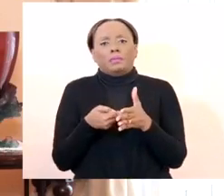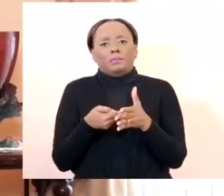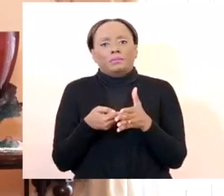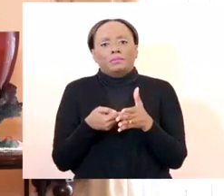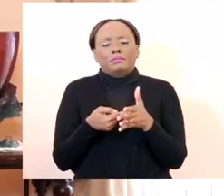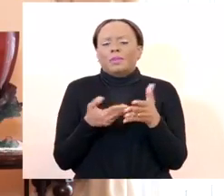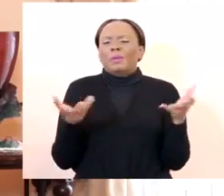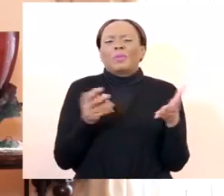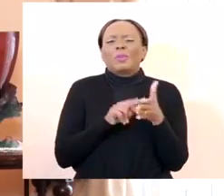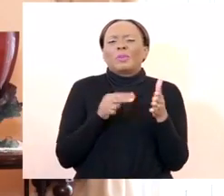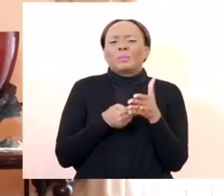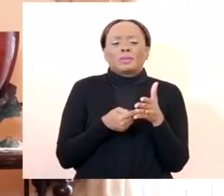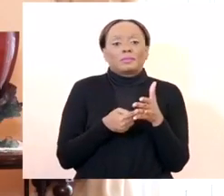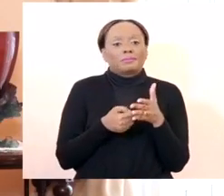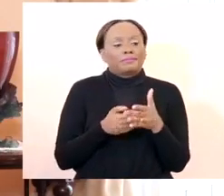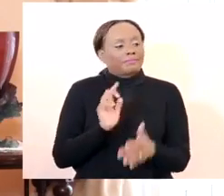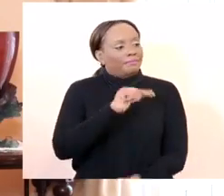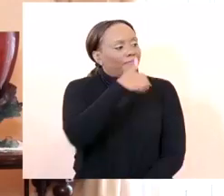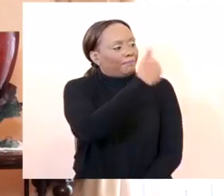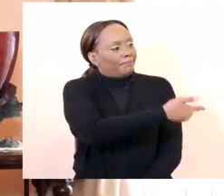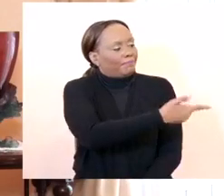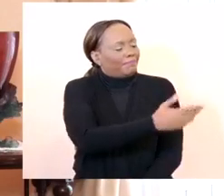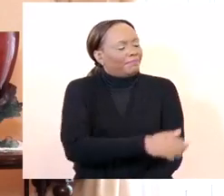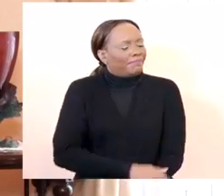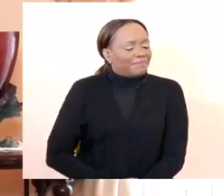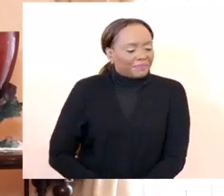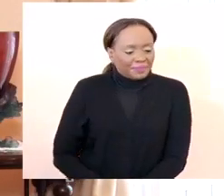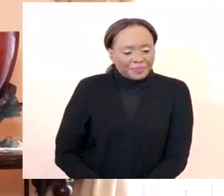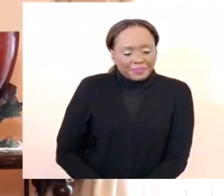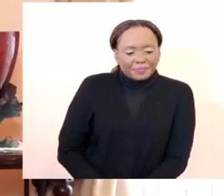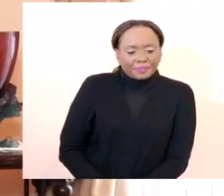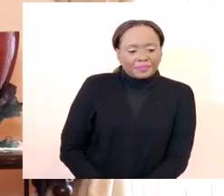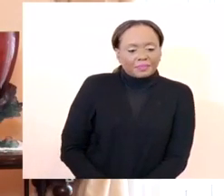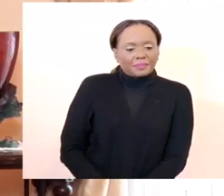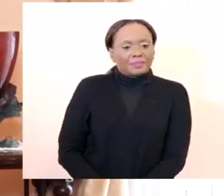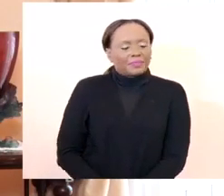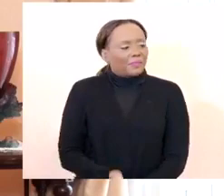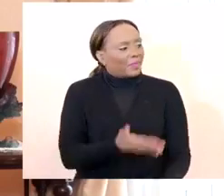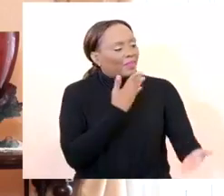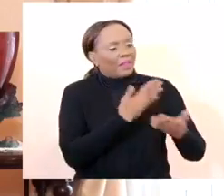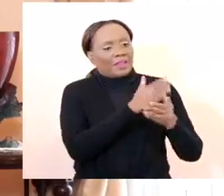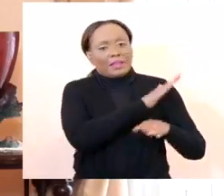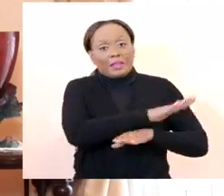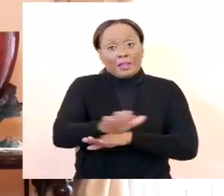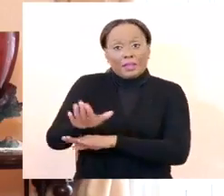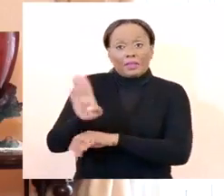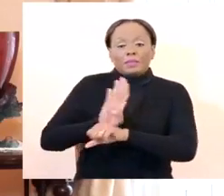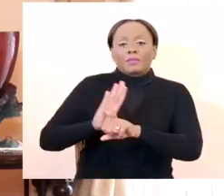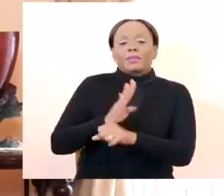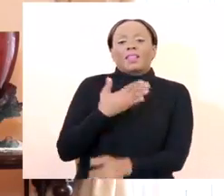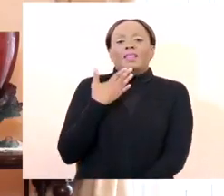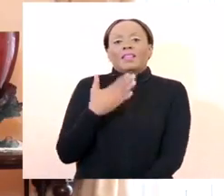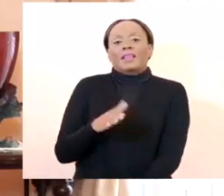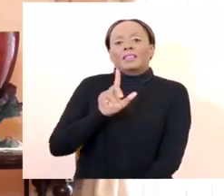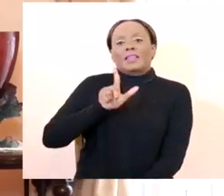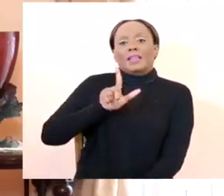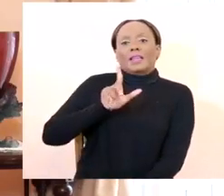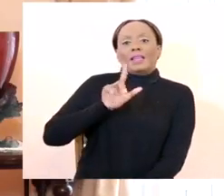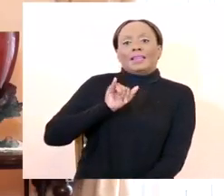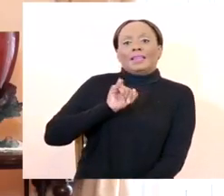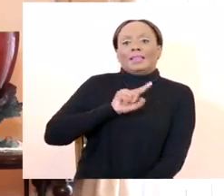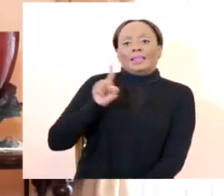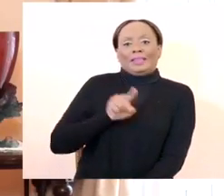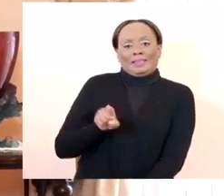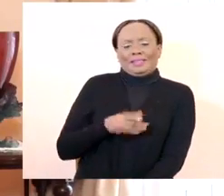For Barbados. Sir, you have the microphone. Good evening, Barbados. Thanks very much, Liz and colleagues,